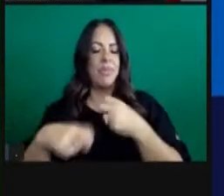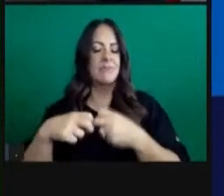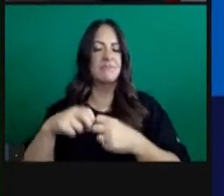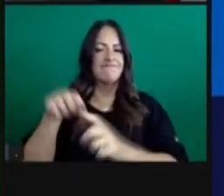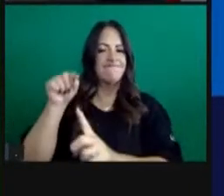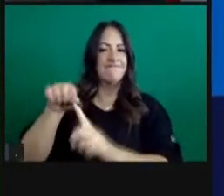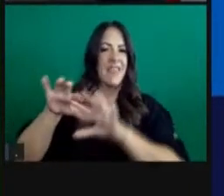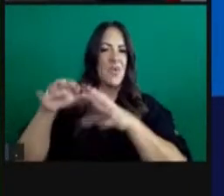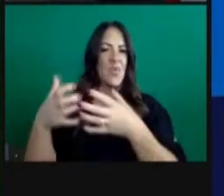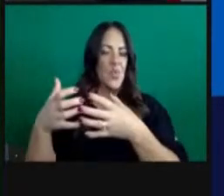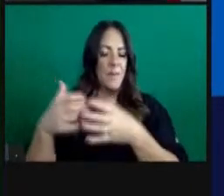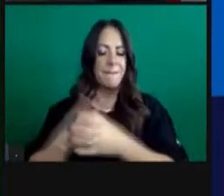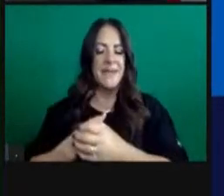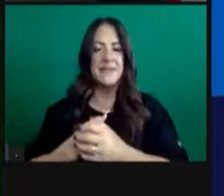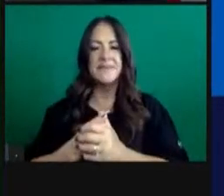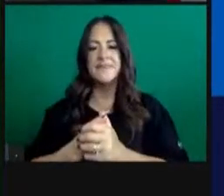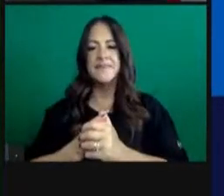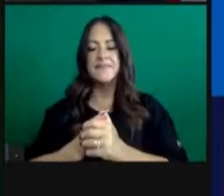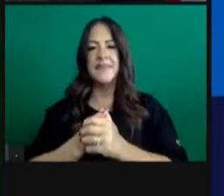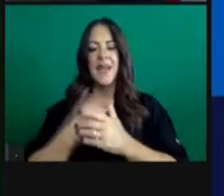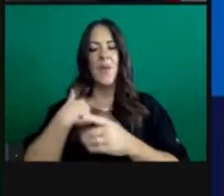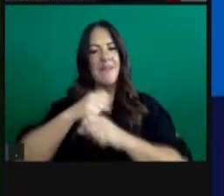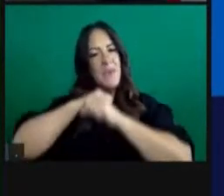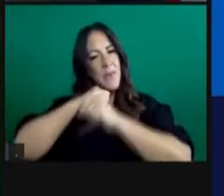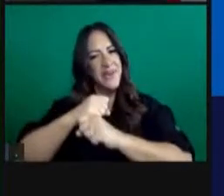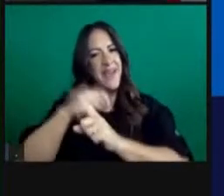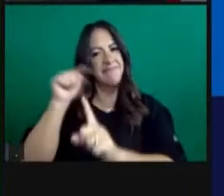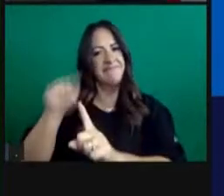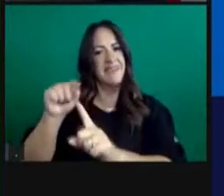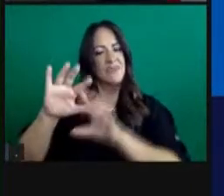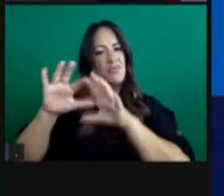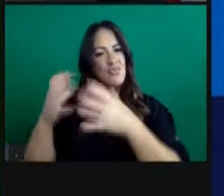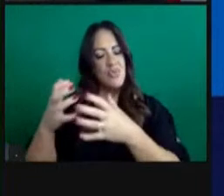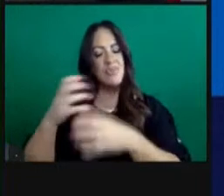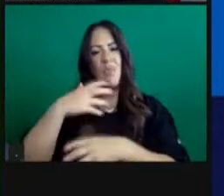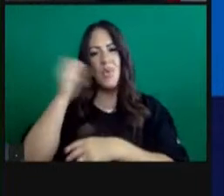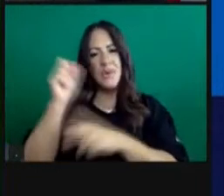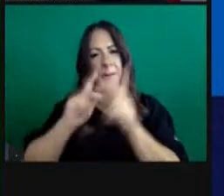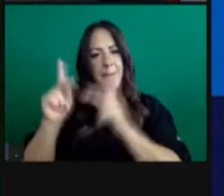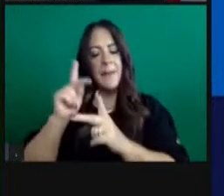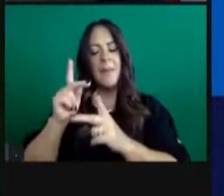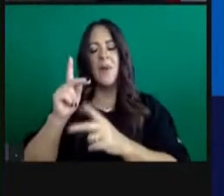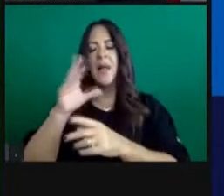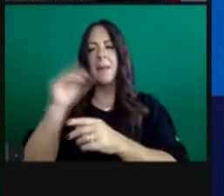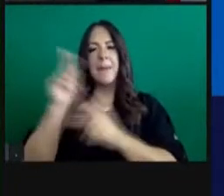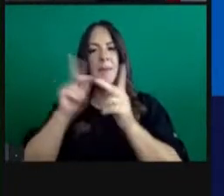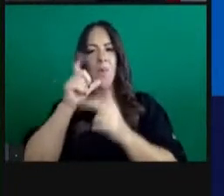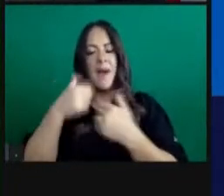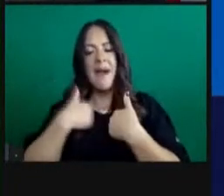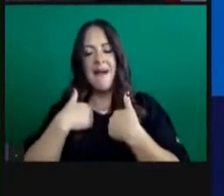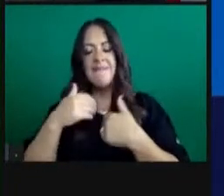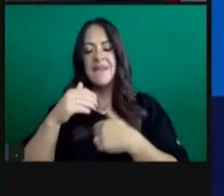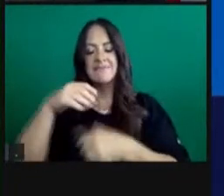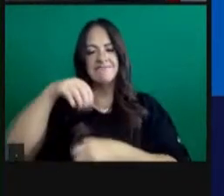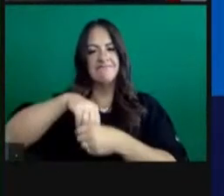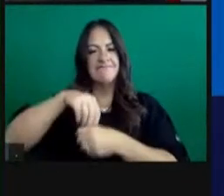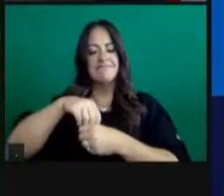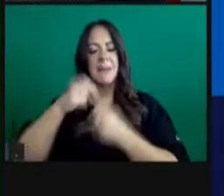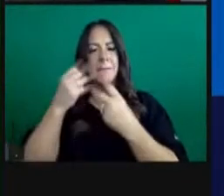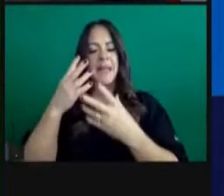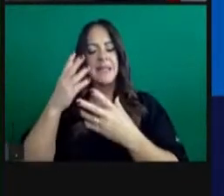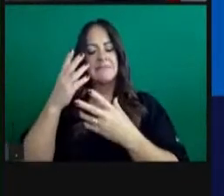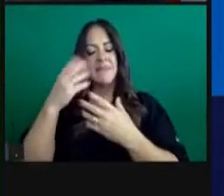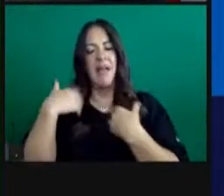of our ability to protect those most vulnerable, to not just serve and support them and their families, but also